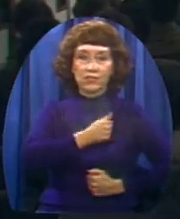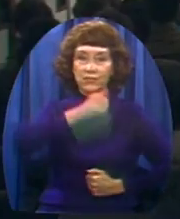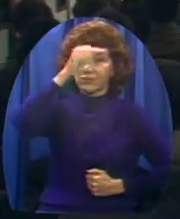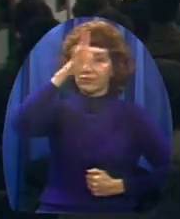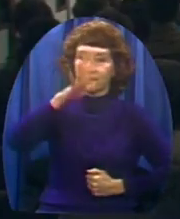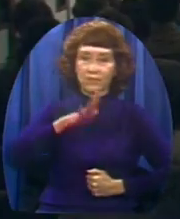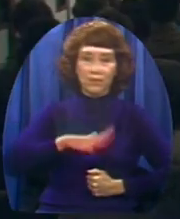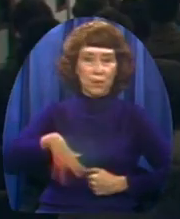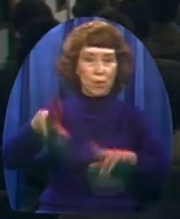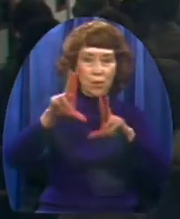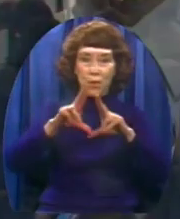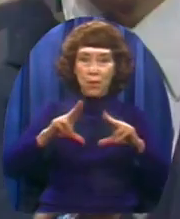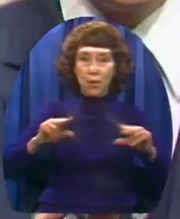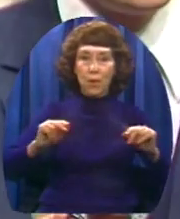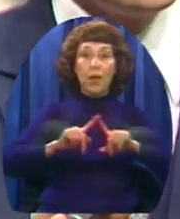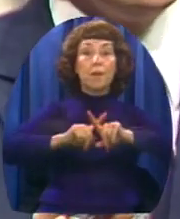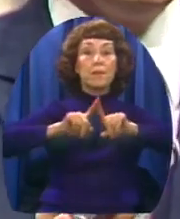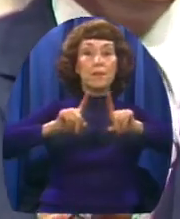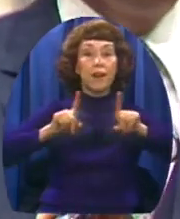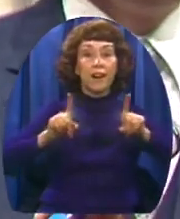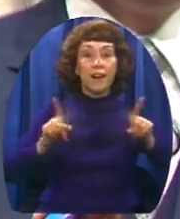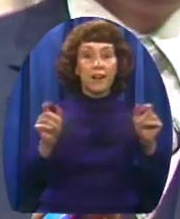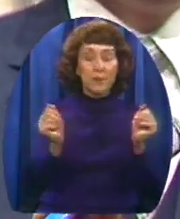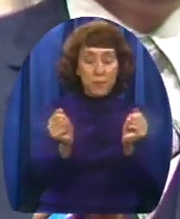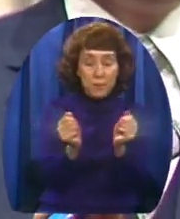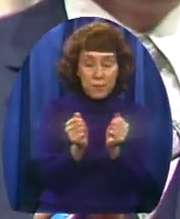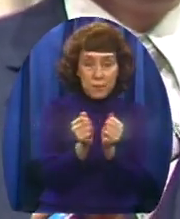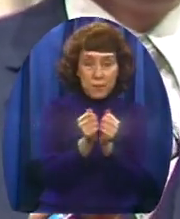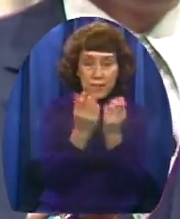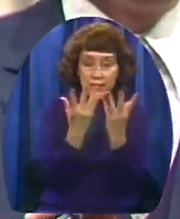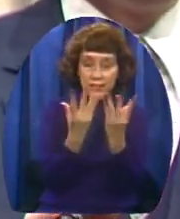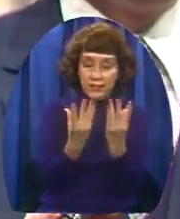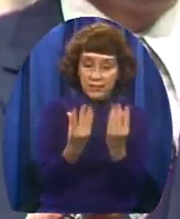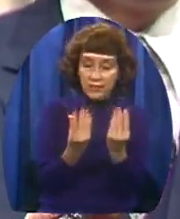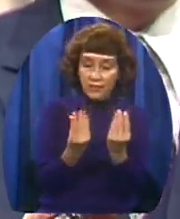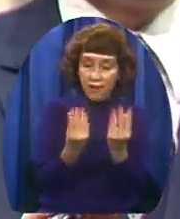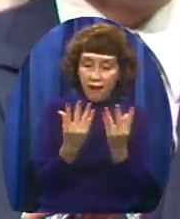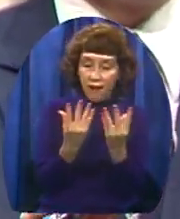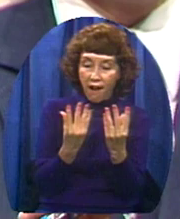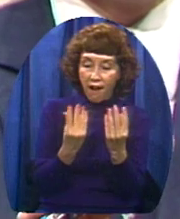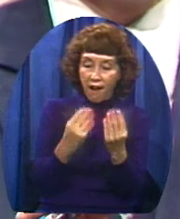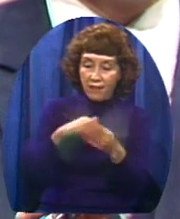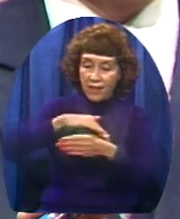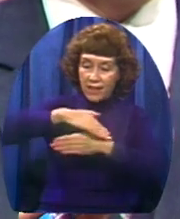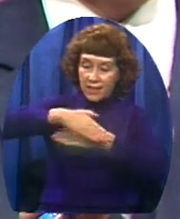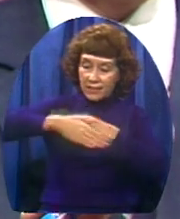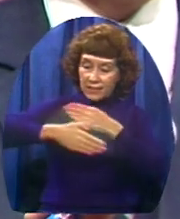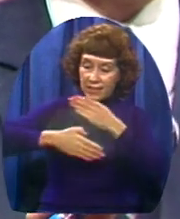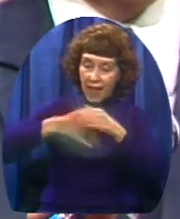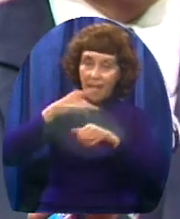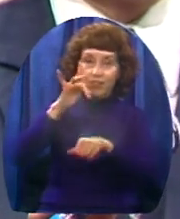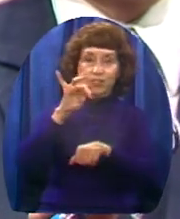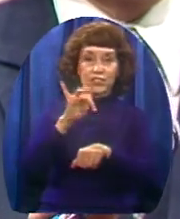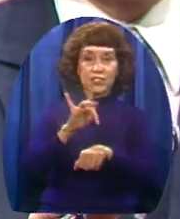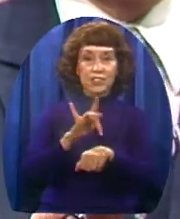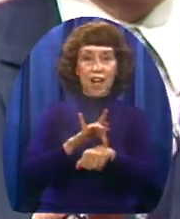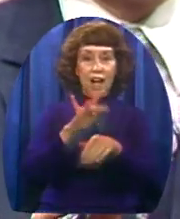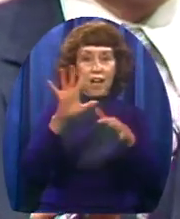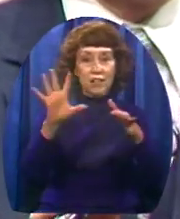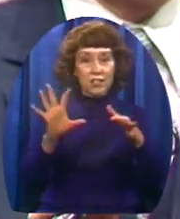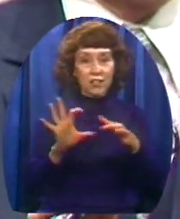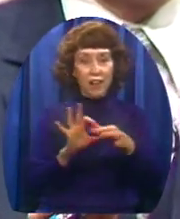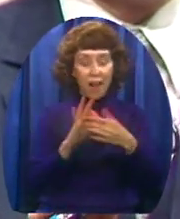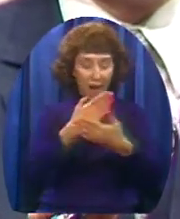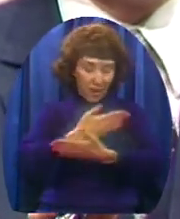But with the soft and tender touch Of a